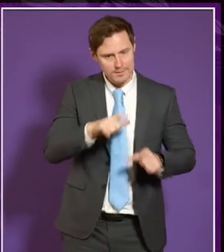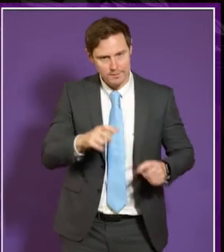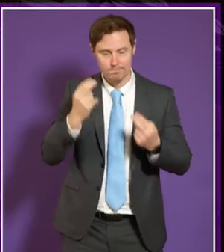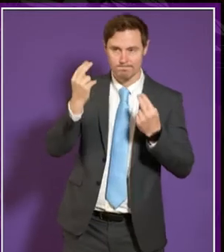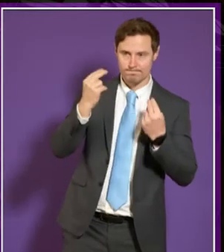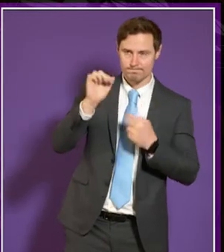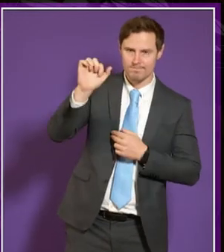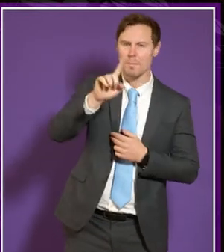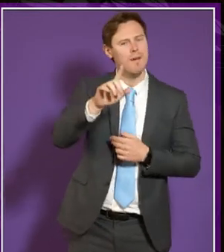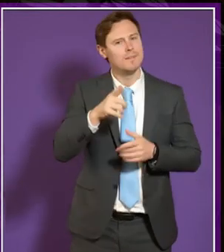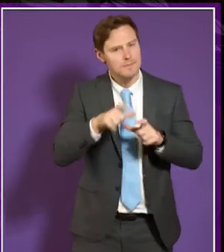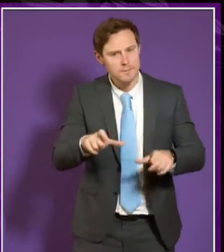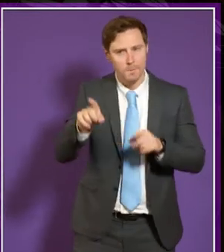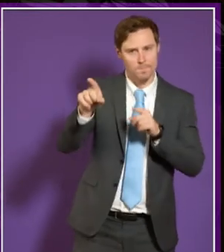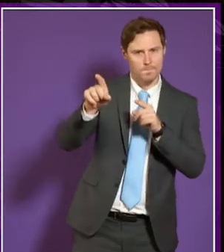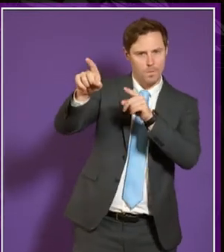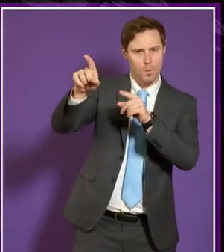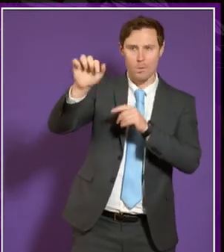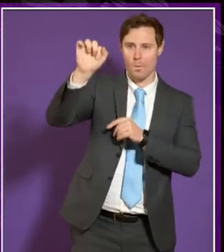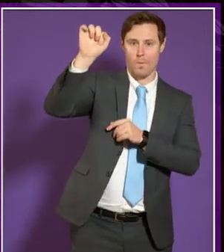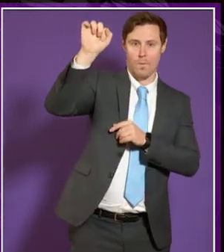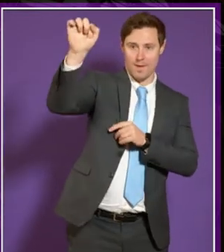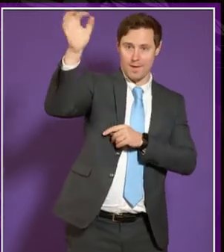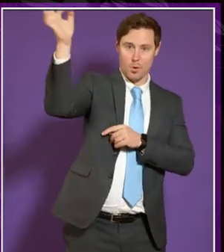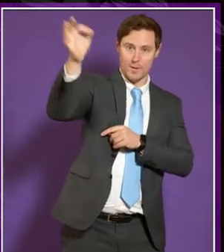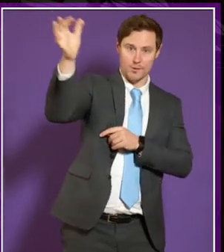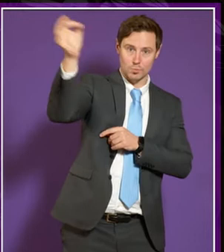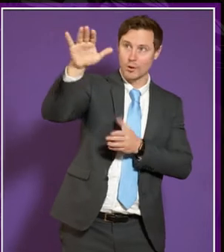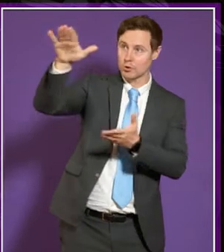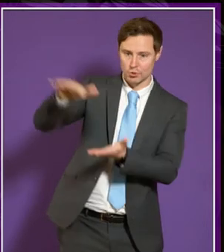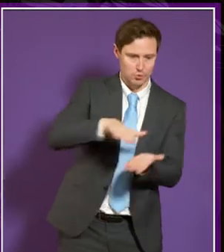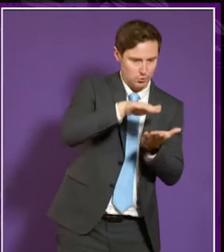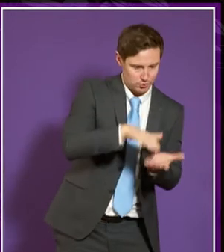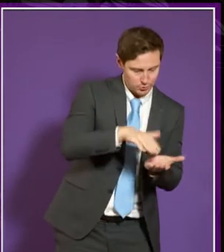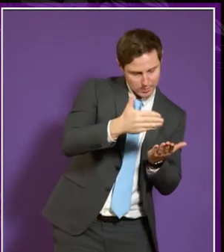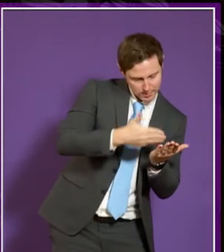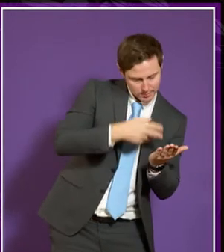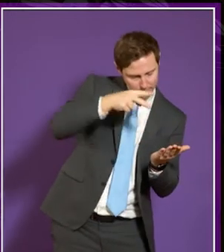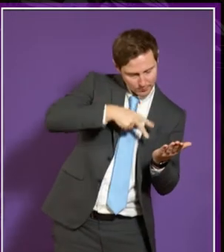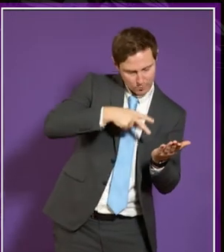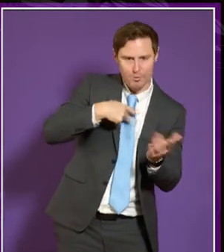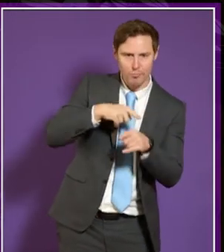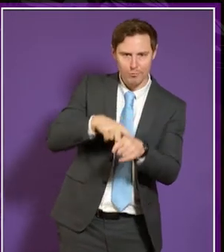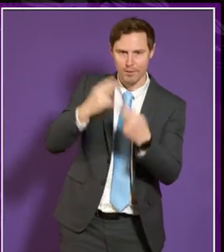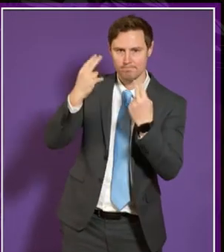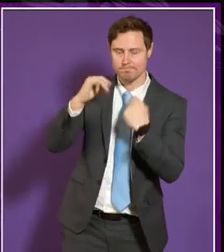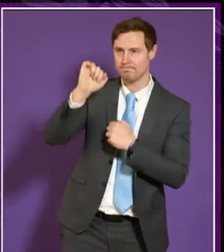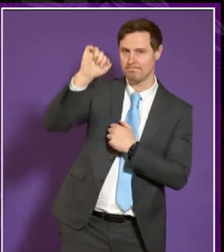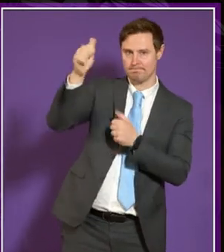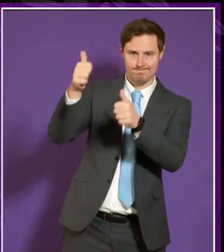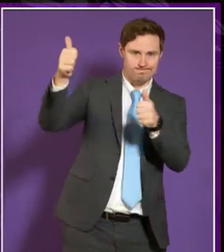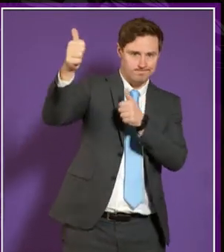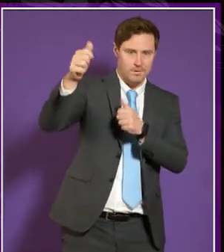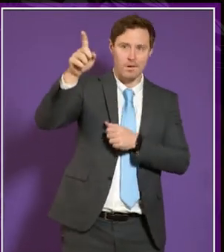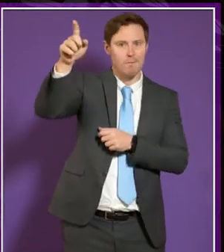having to follow what the questioning that UCAS can ask. And they're also dealing